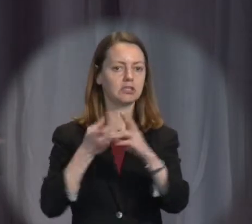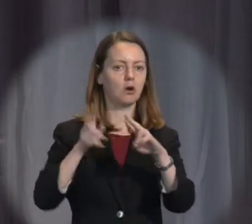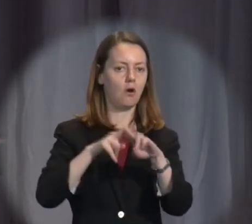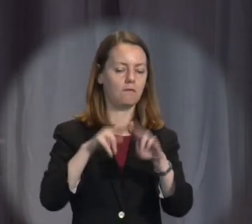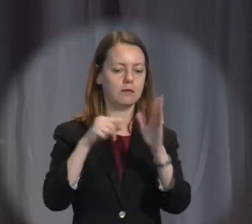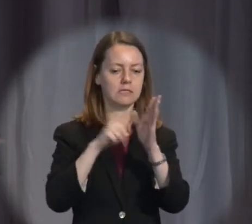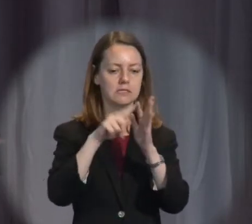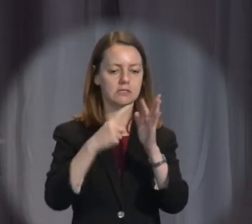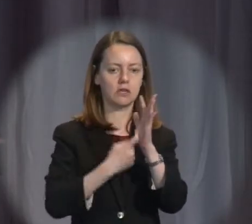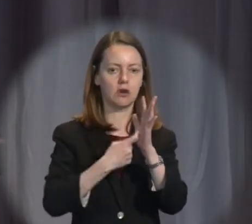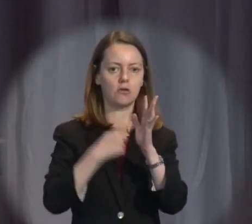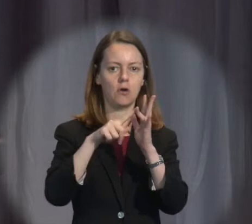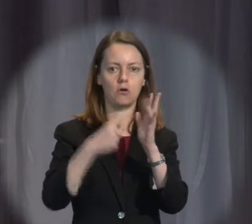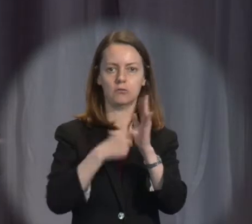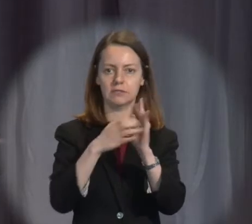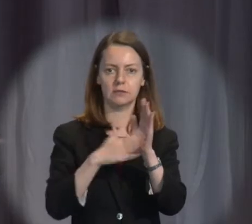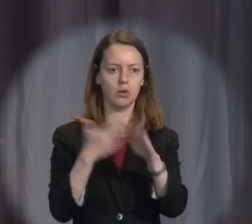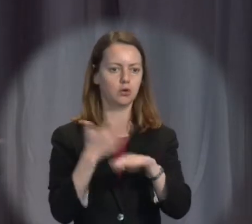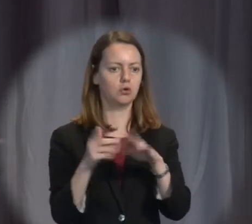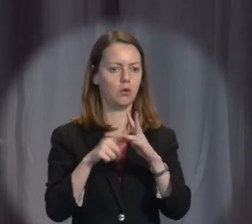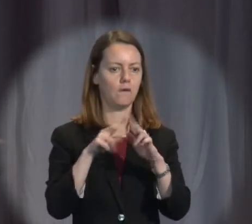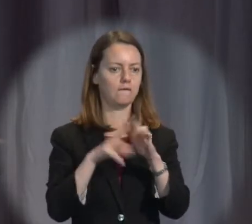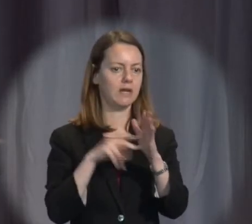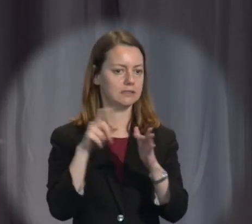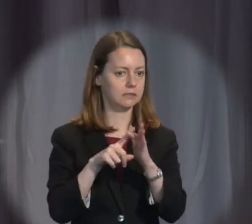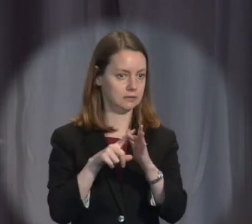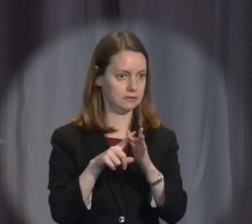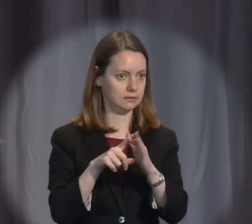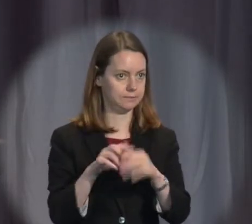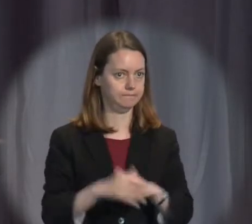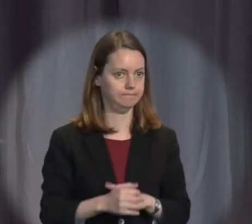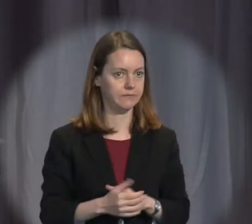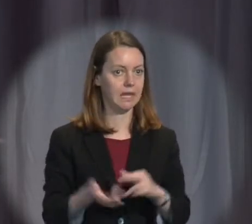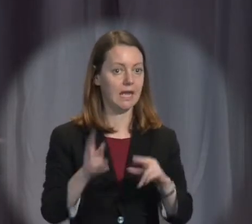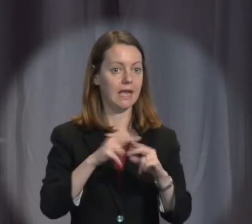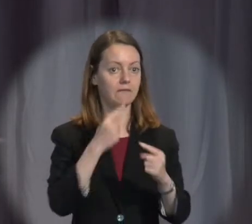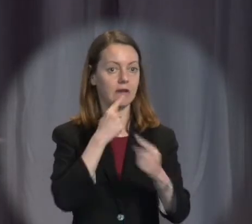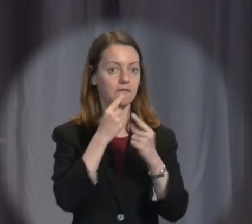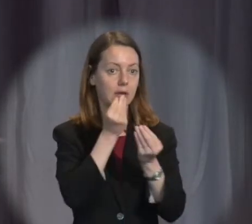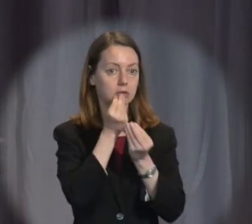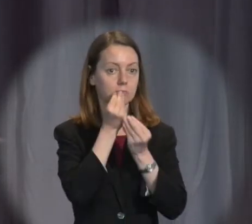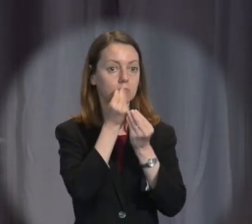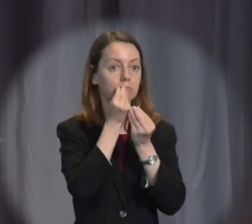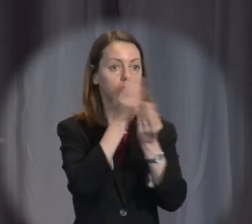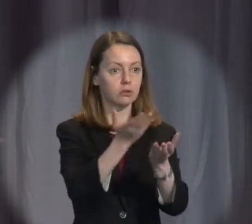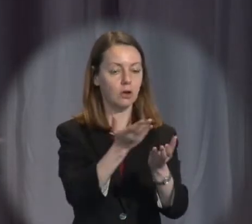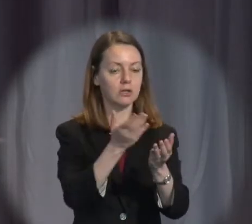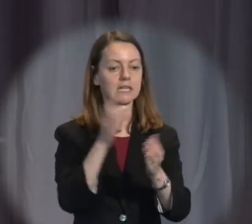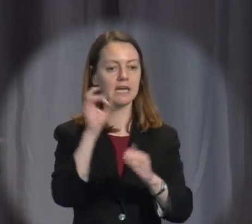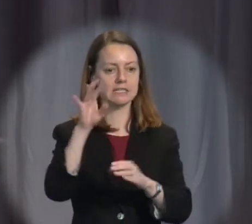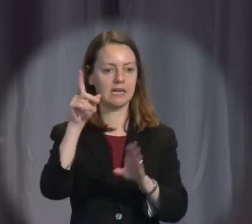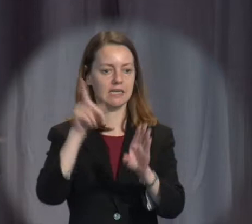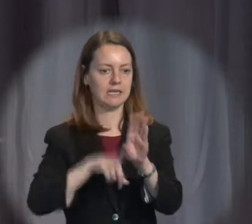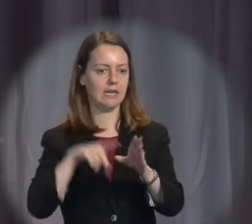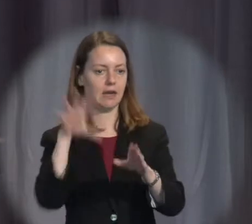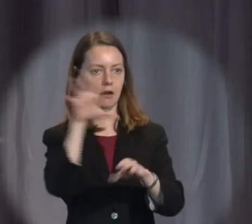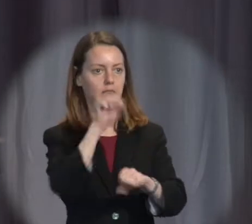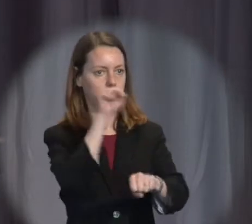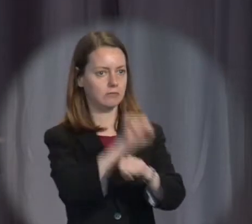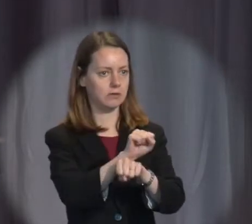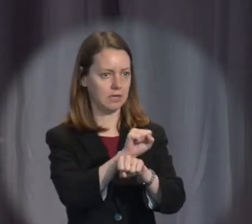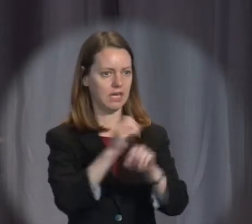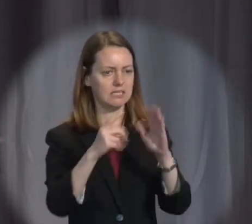a new offence. Ten year penalties for disclosure of information under the now notorious section 35P